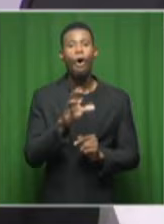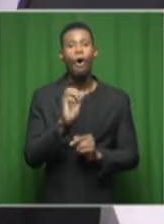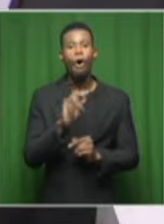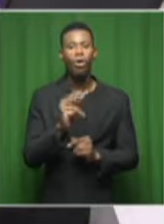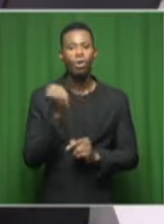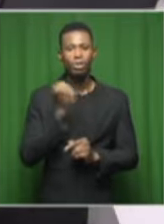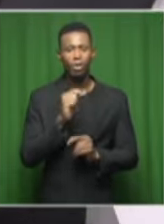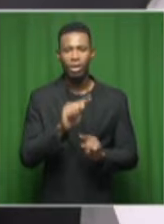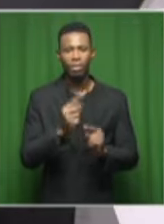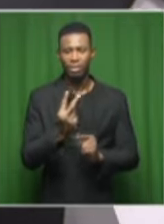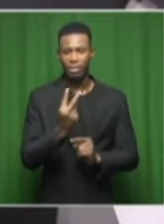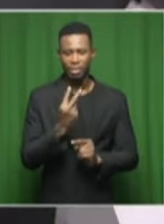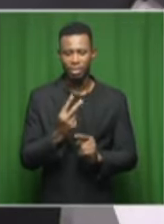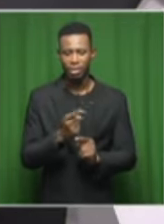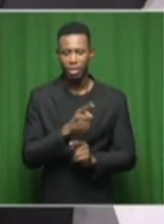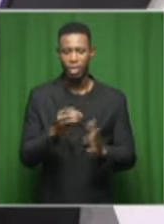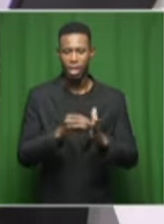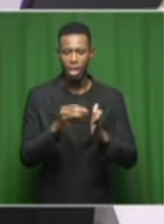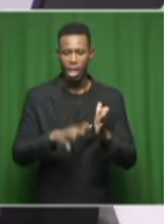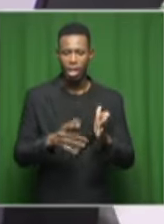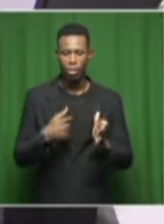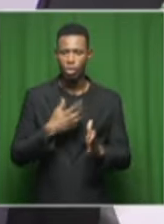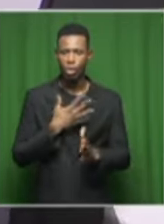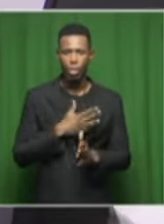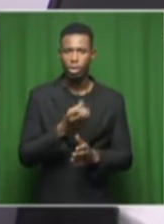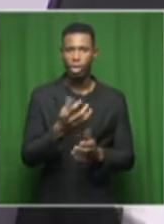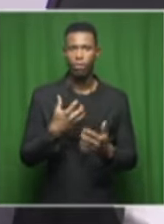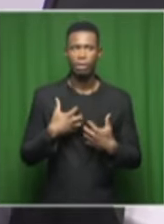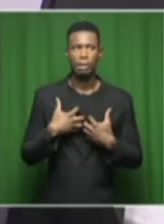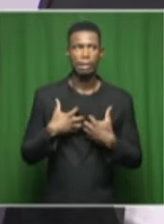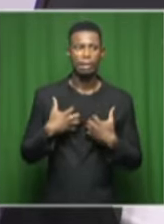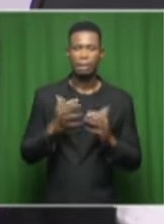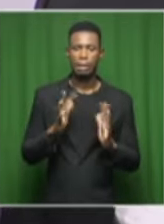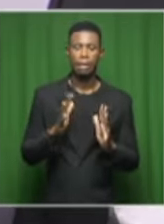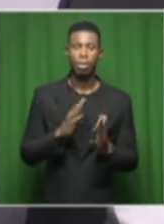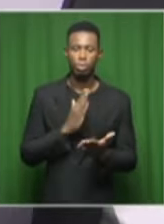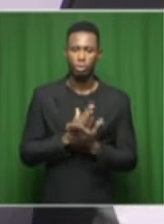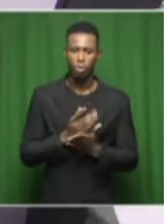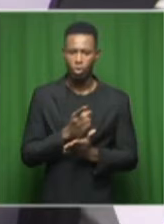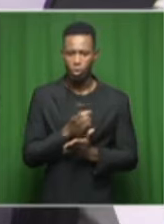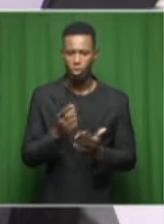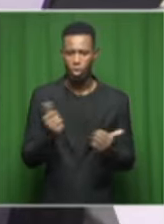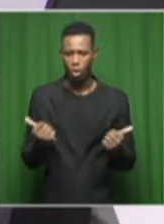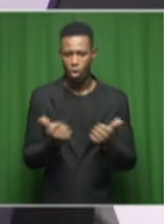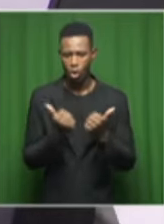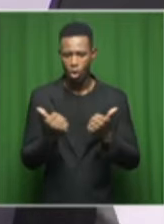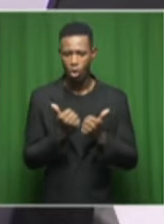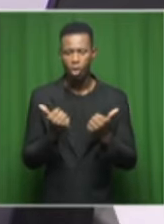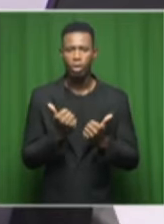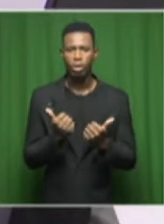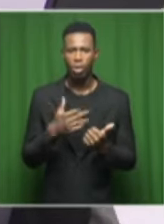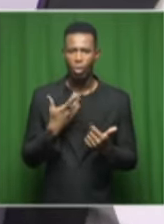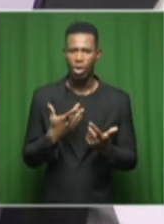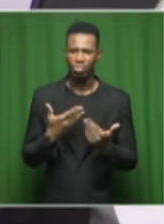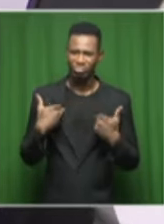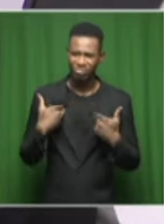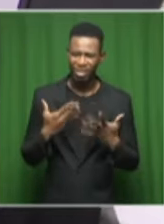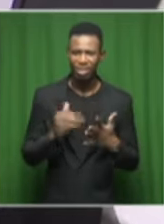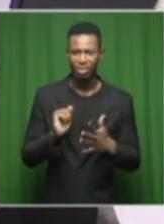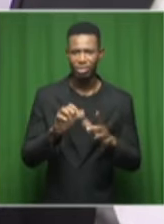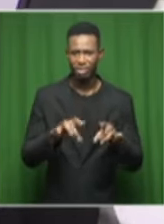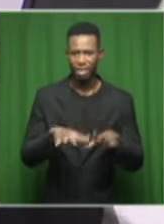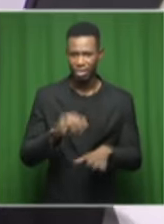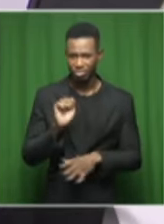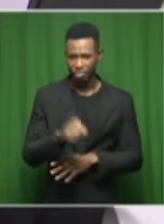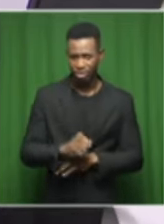No, to our learners, we really don't want to make you more anxious. I'm sure you really want to get on with your exams. Is that not so?